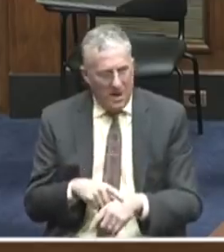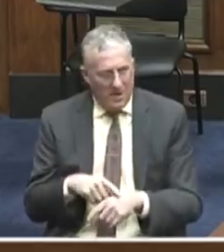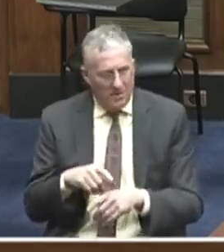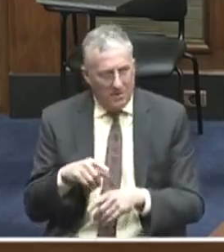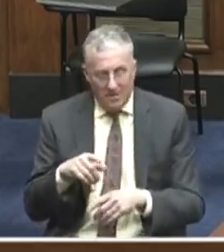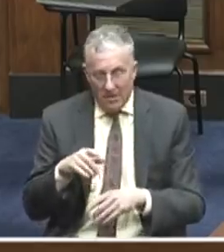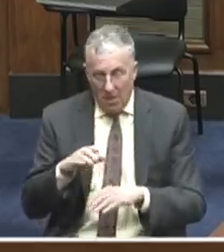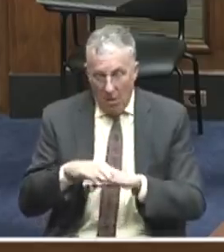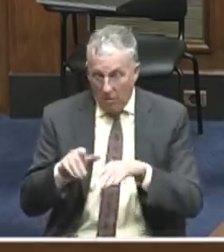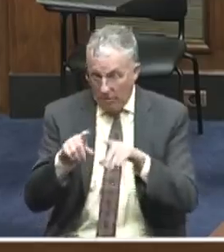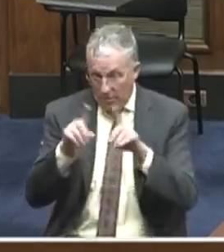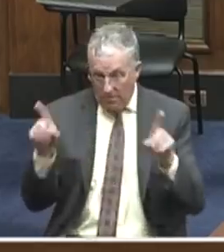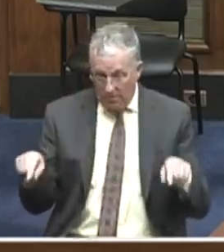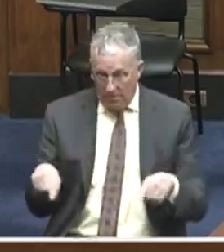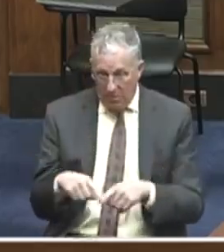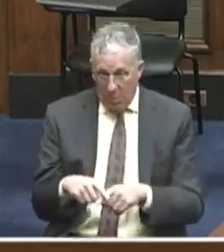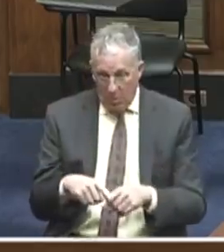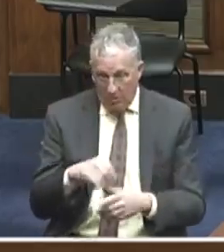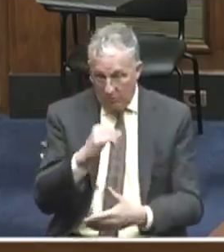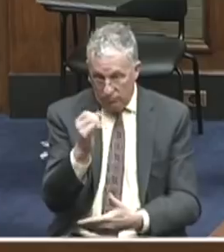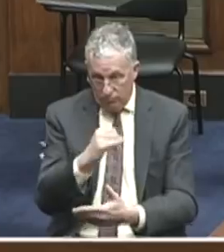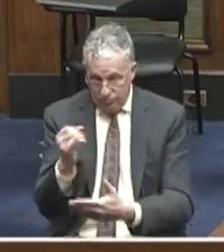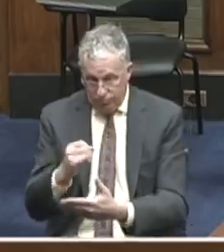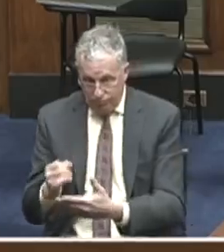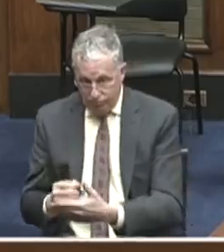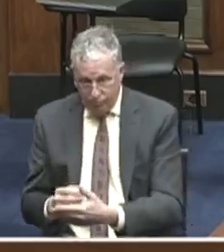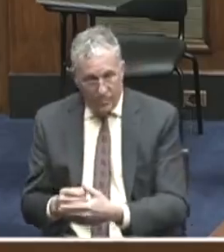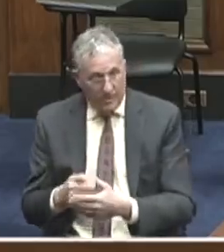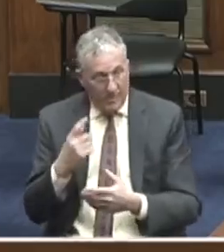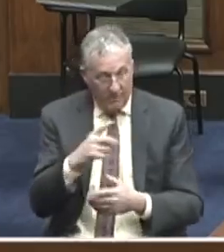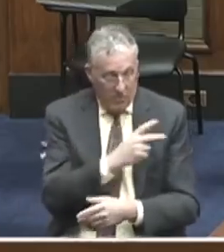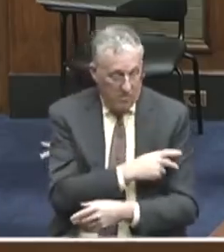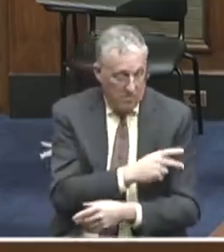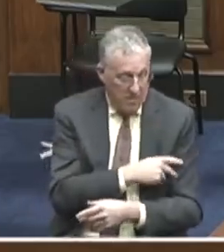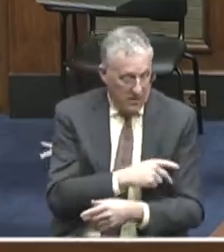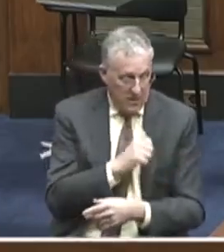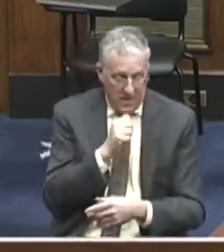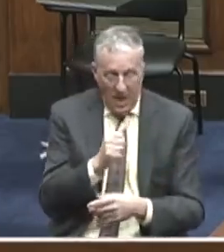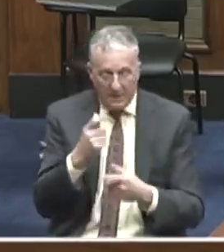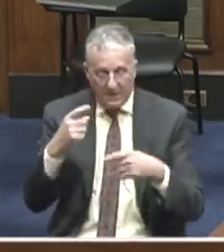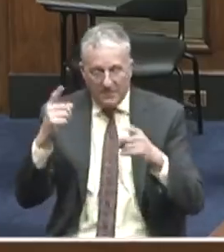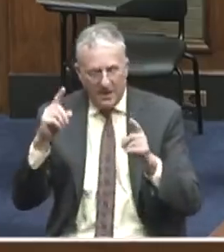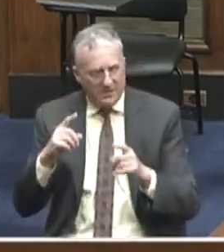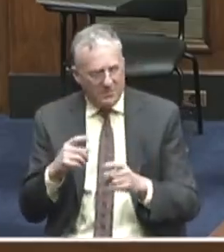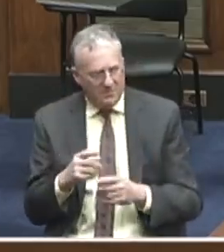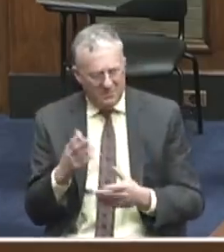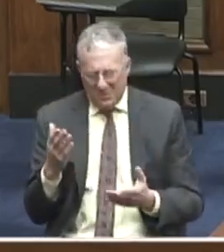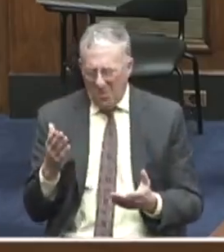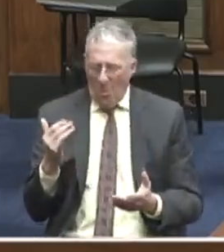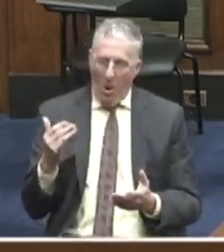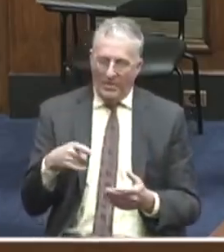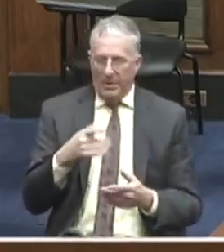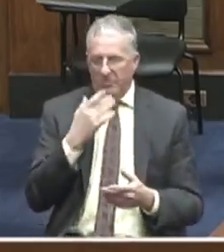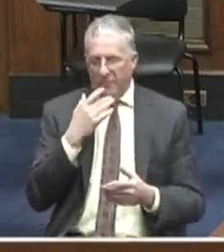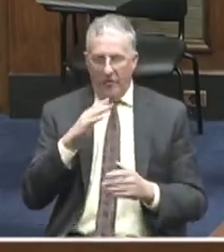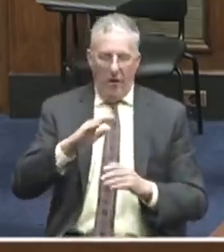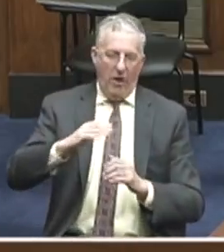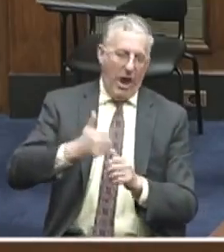on a board did not equal success for patients. Why would they want everybody